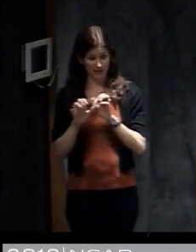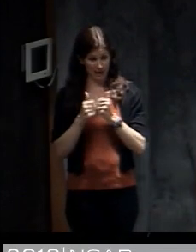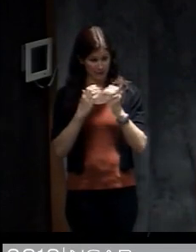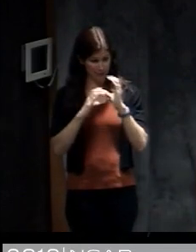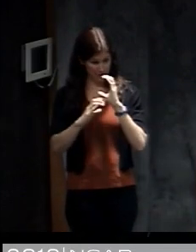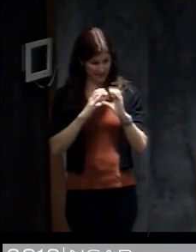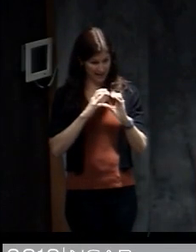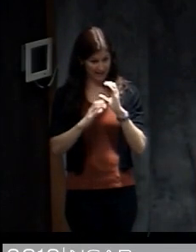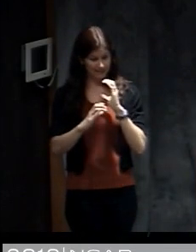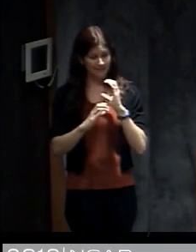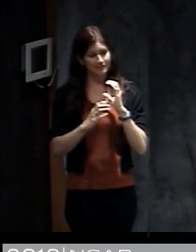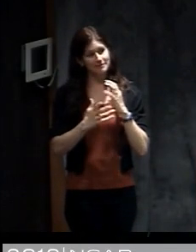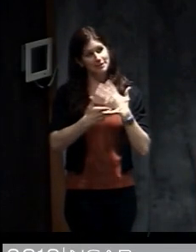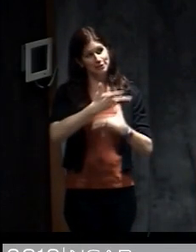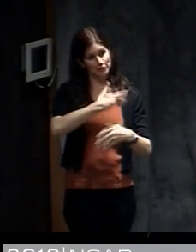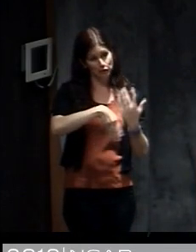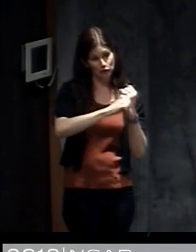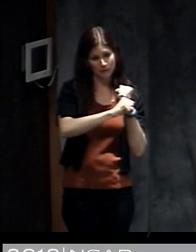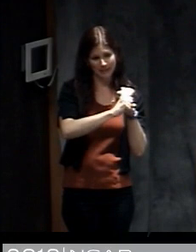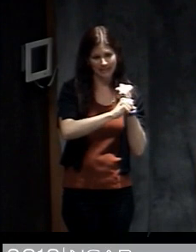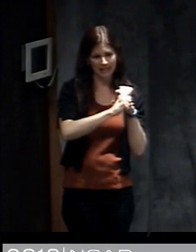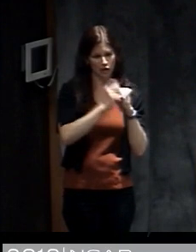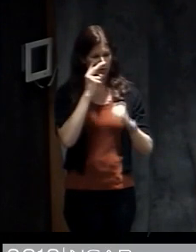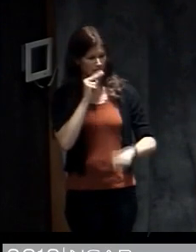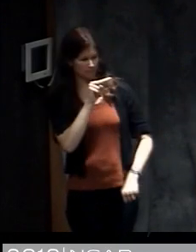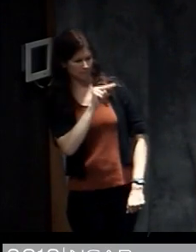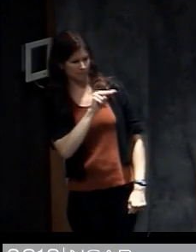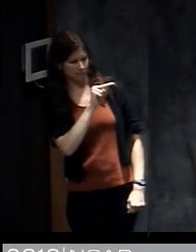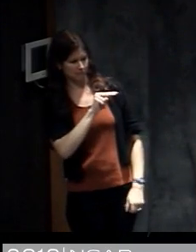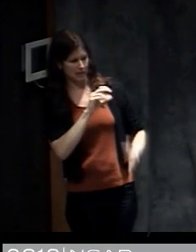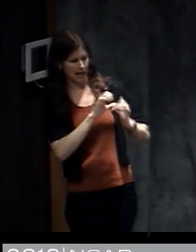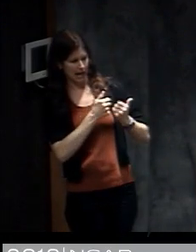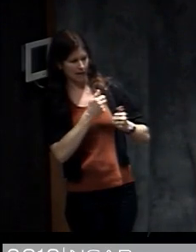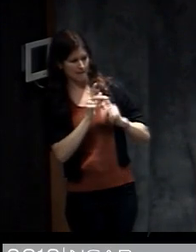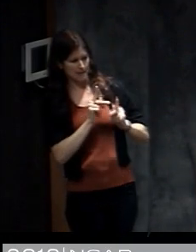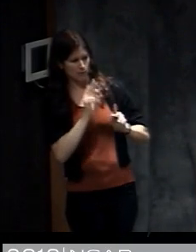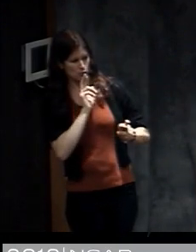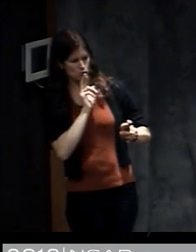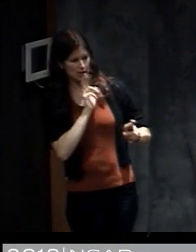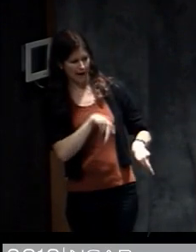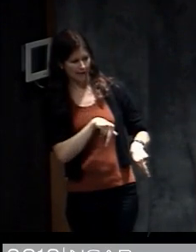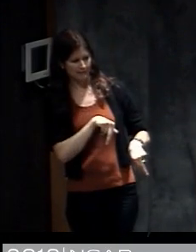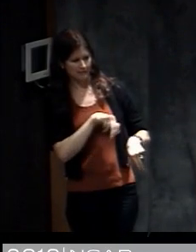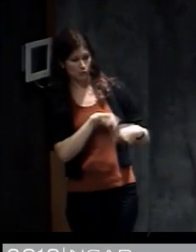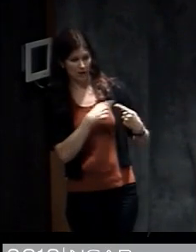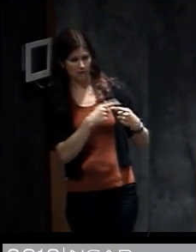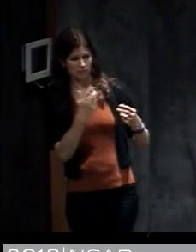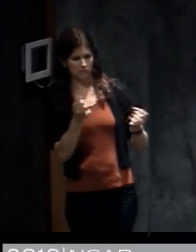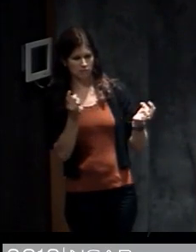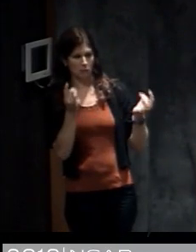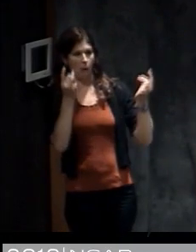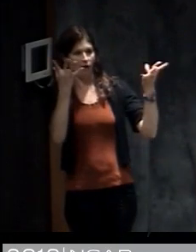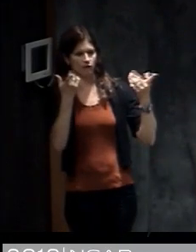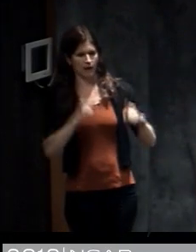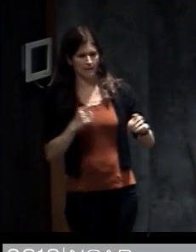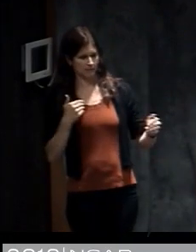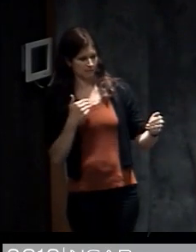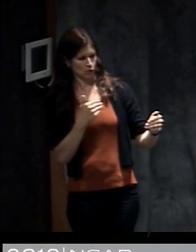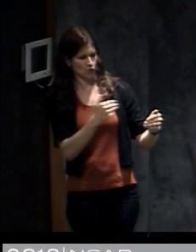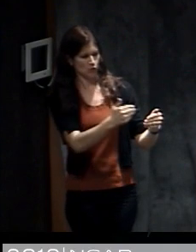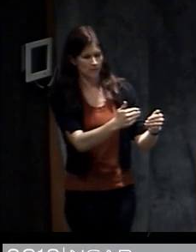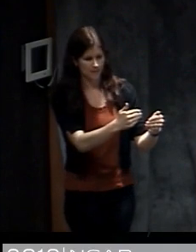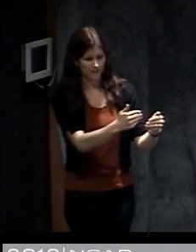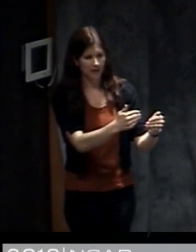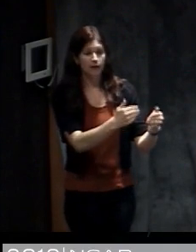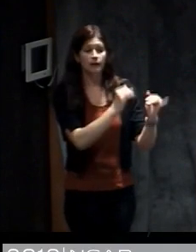social media provides a rare lens into how people interact with and respond to information as a hazard approaches and arrives. So as I mentioned before, we do interviews.